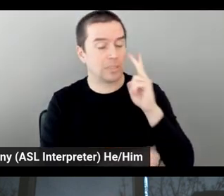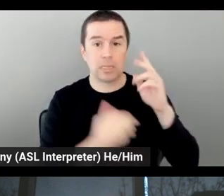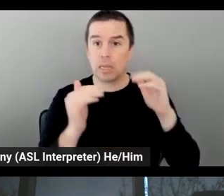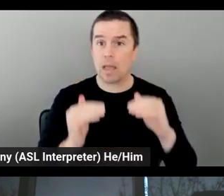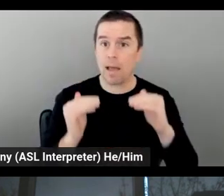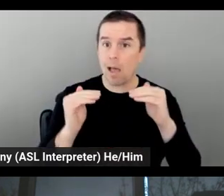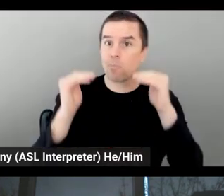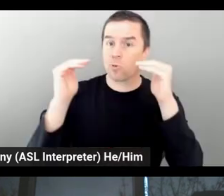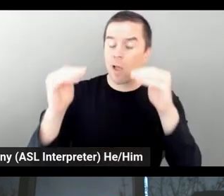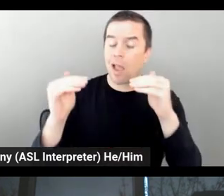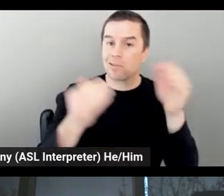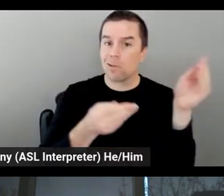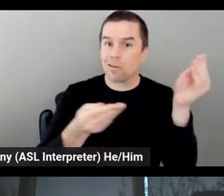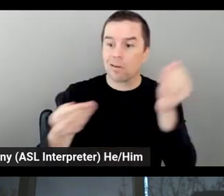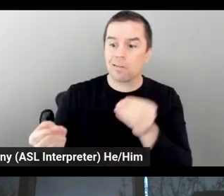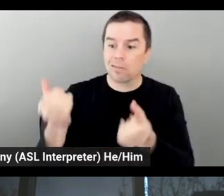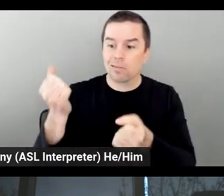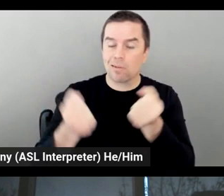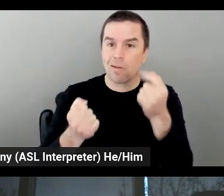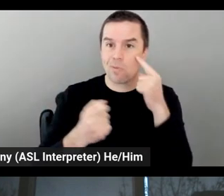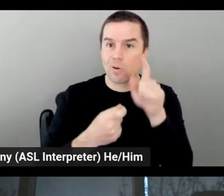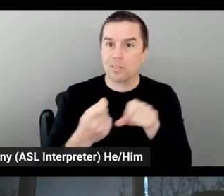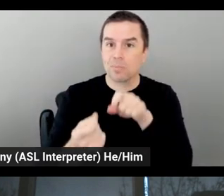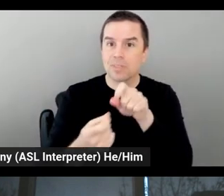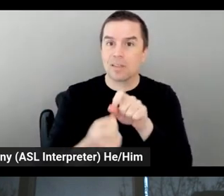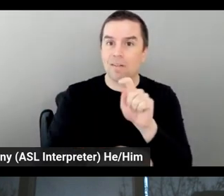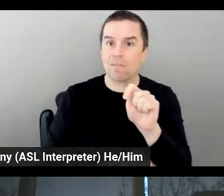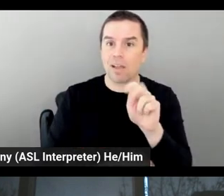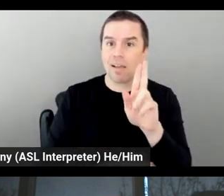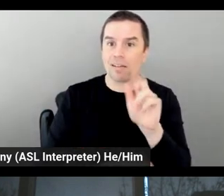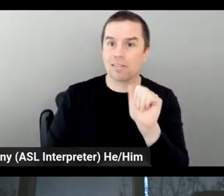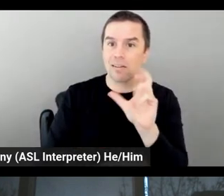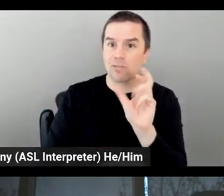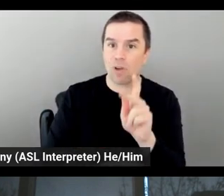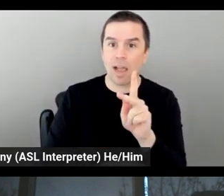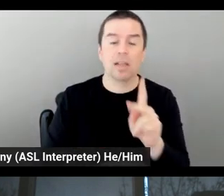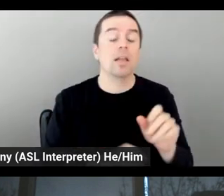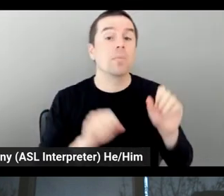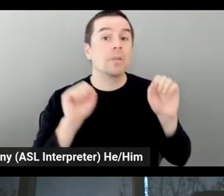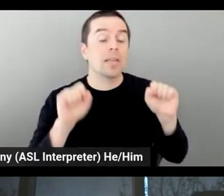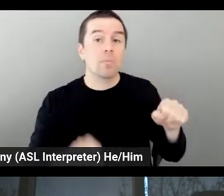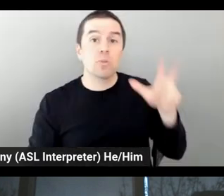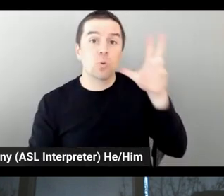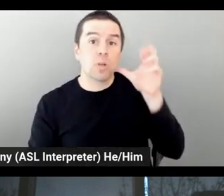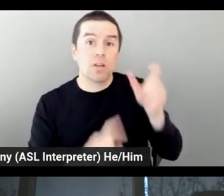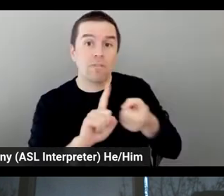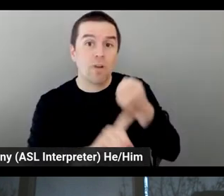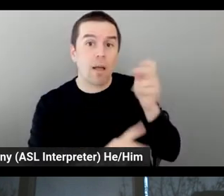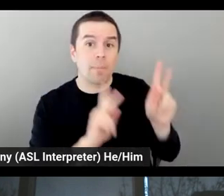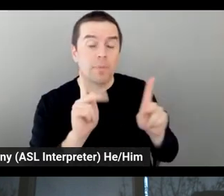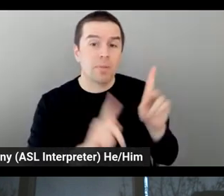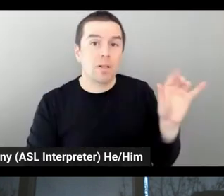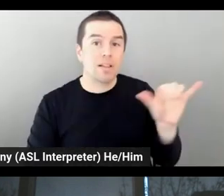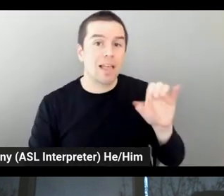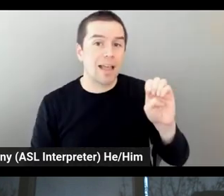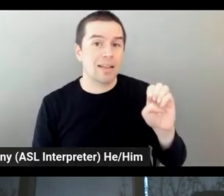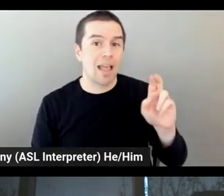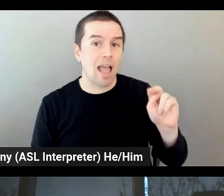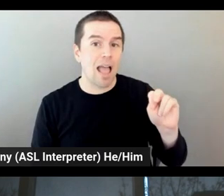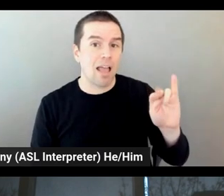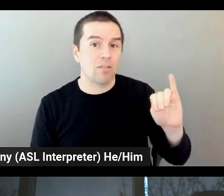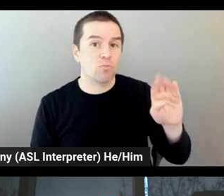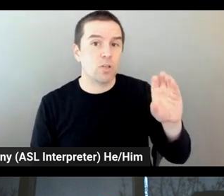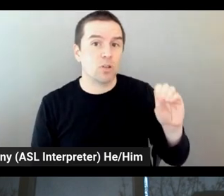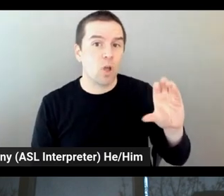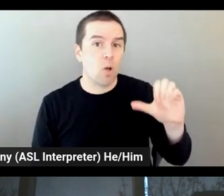tracks. And, you know, being able to hear from people like Enrico Cardillo, who's going to talk about some of the upgrades specifically and go into some